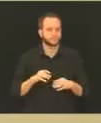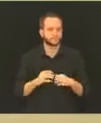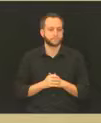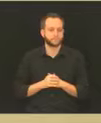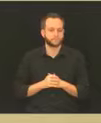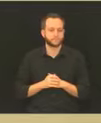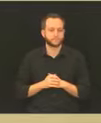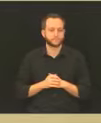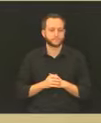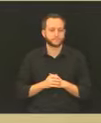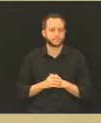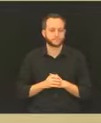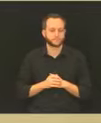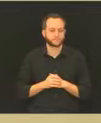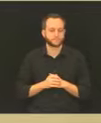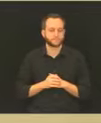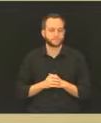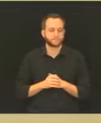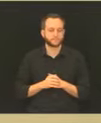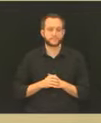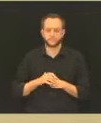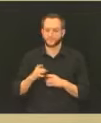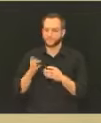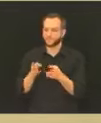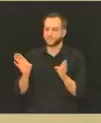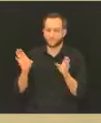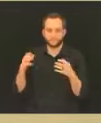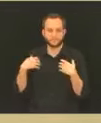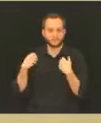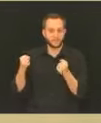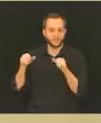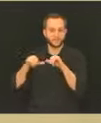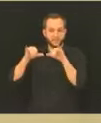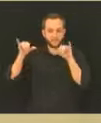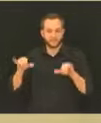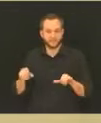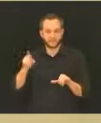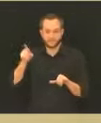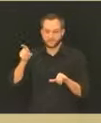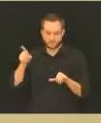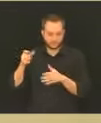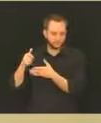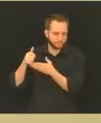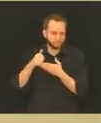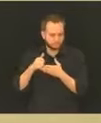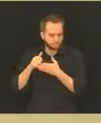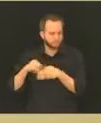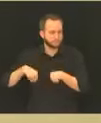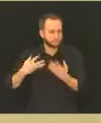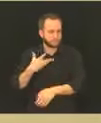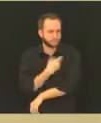So this has to be the public health system, vaccinating not just the Department of Health and Environment.